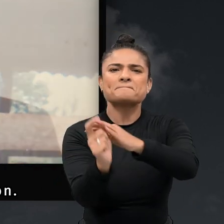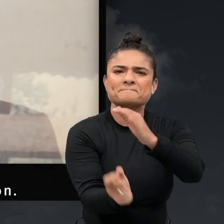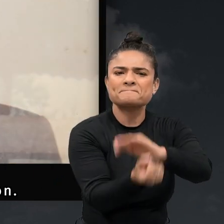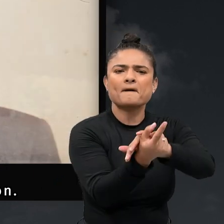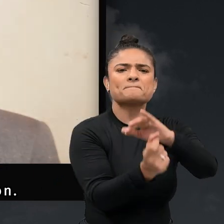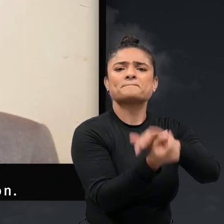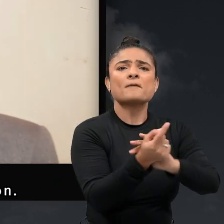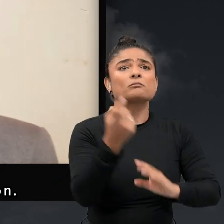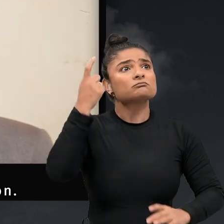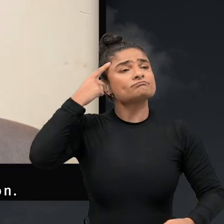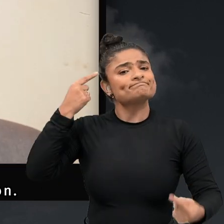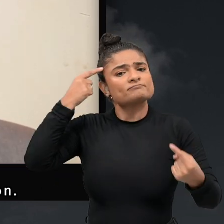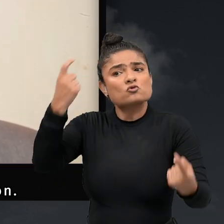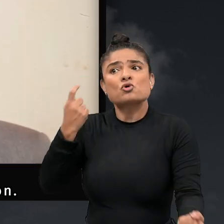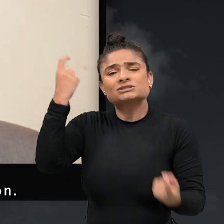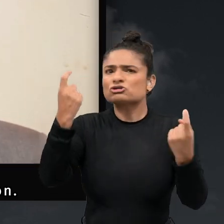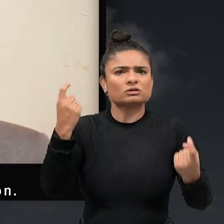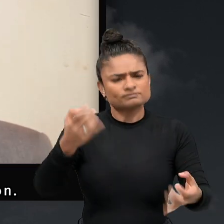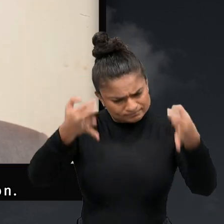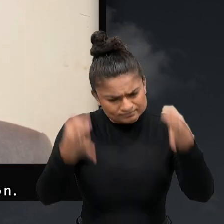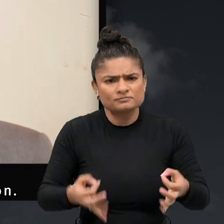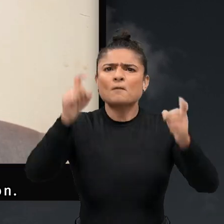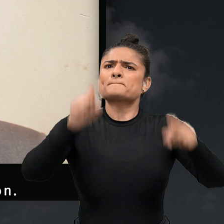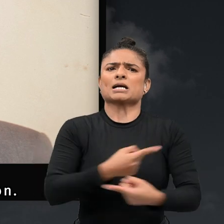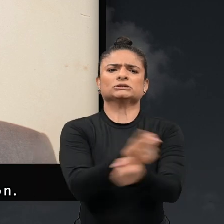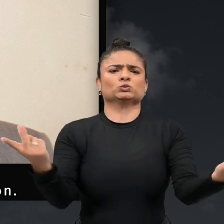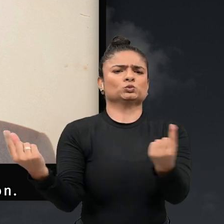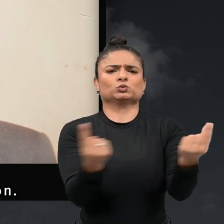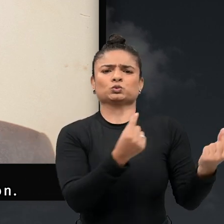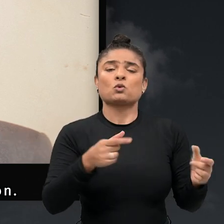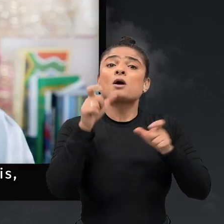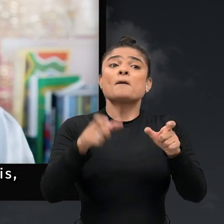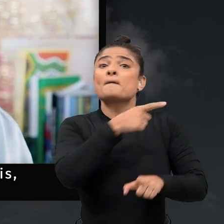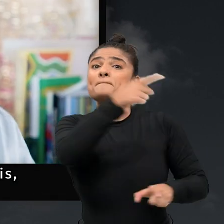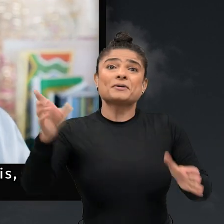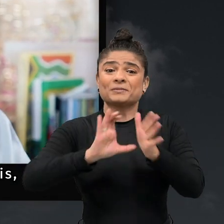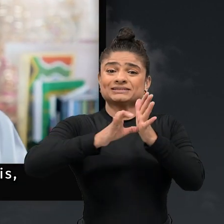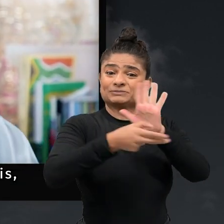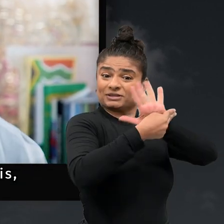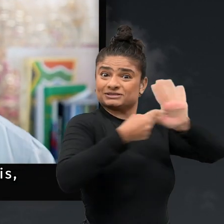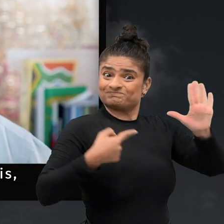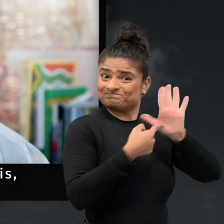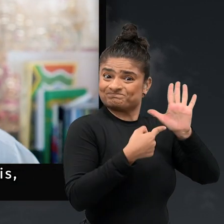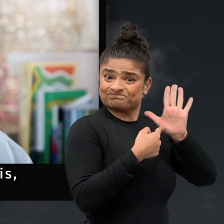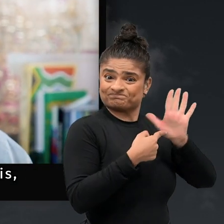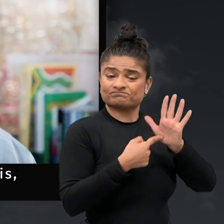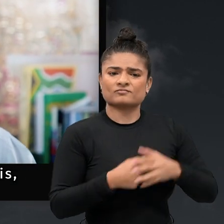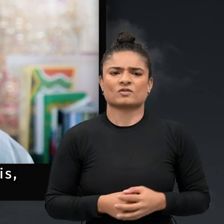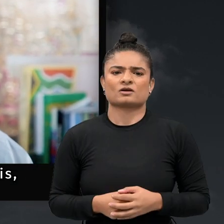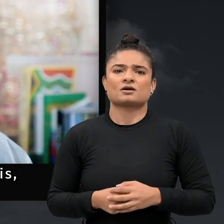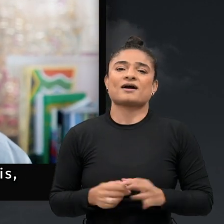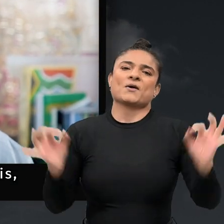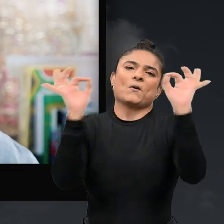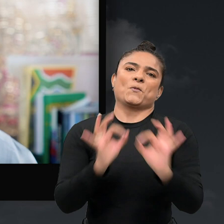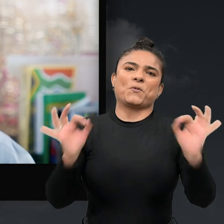thought of after. It's not a consideration. The slogan of people with disabilities